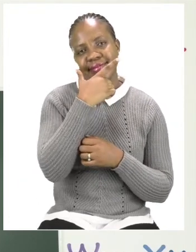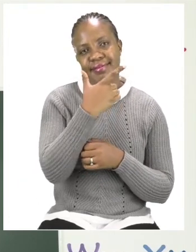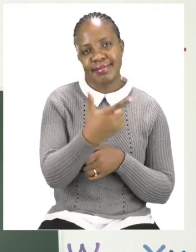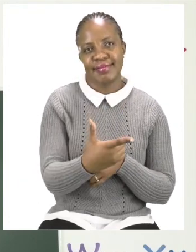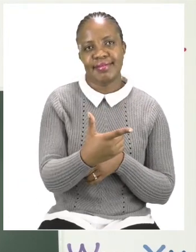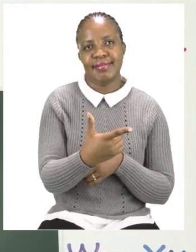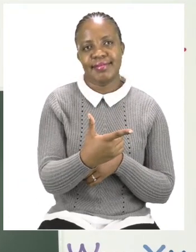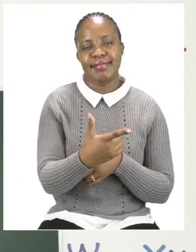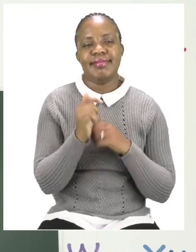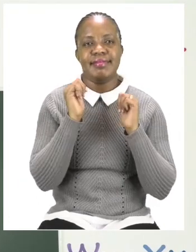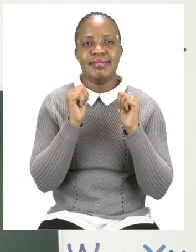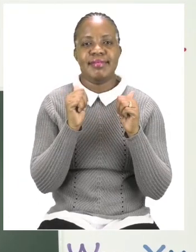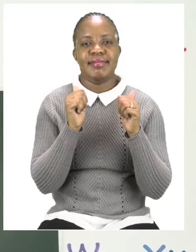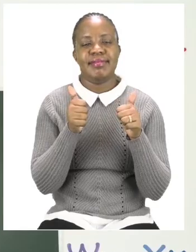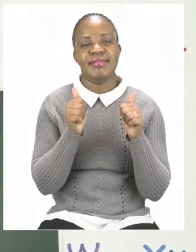goodbye.